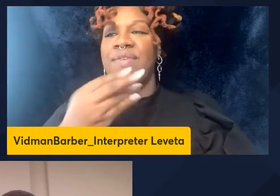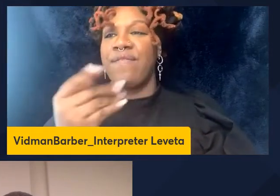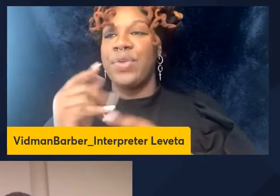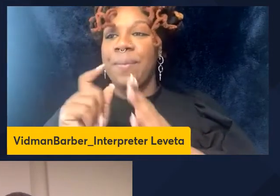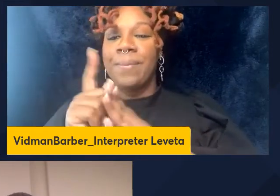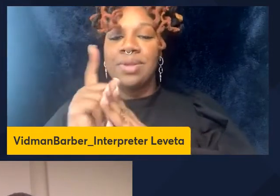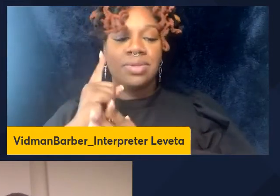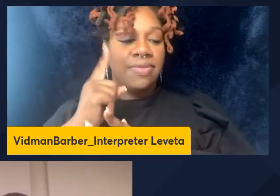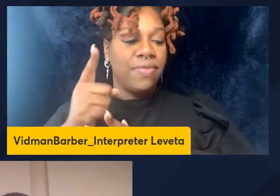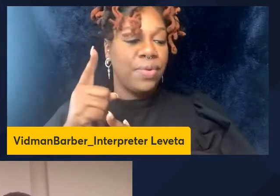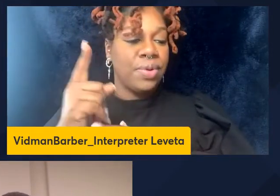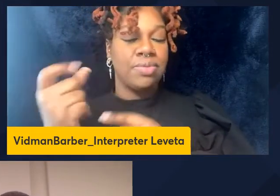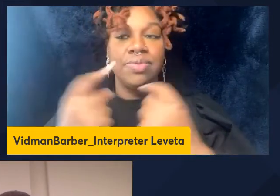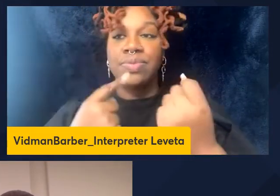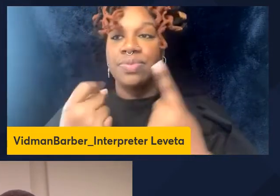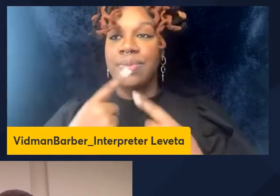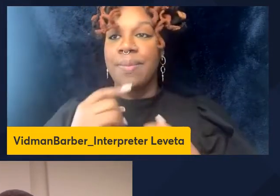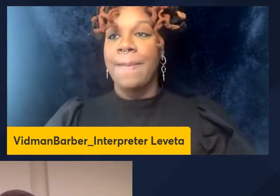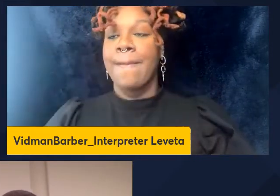questions